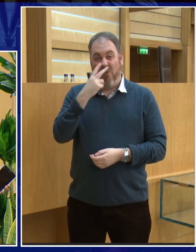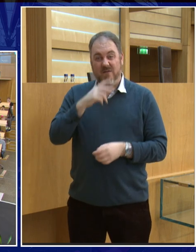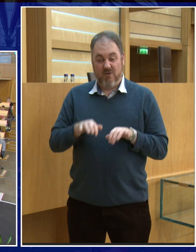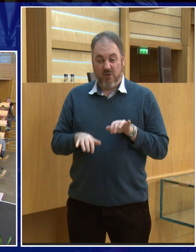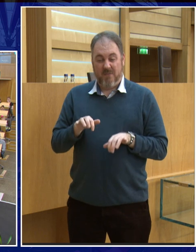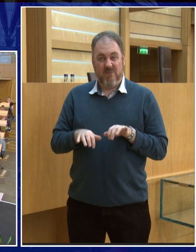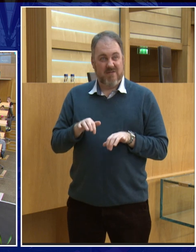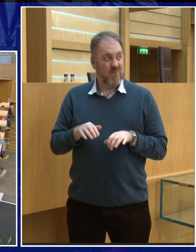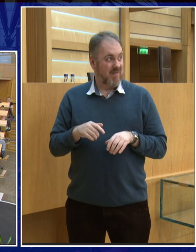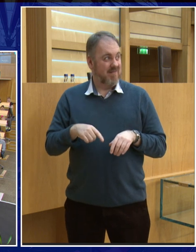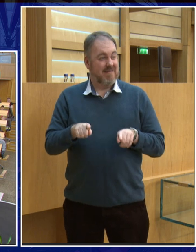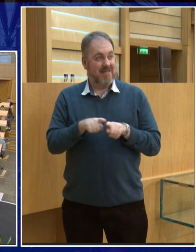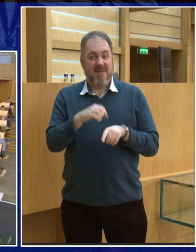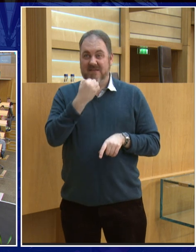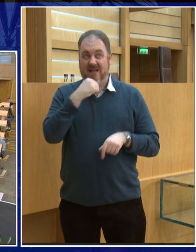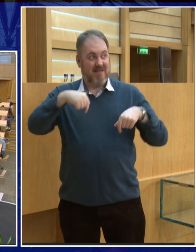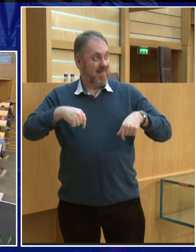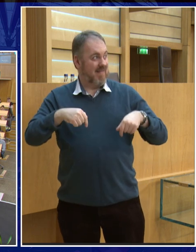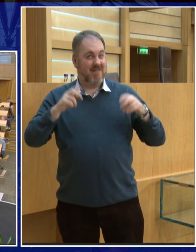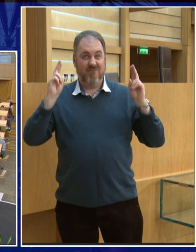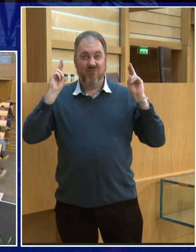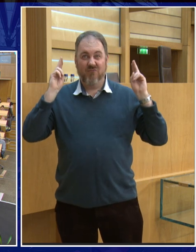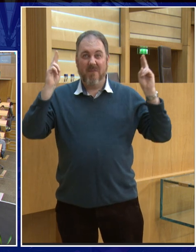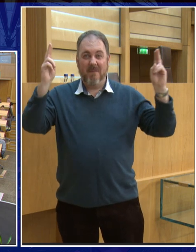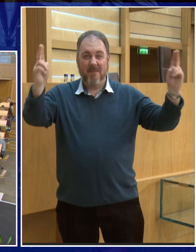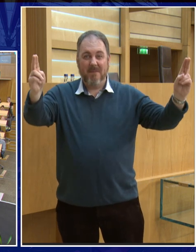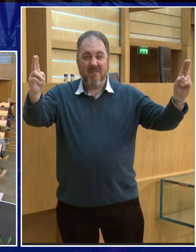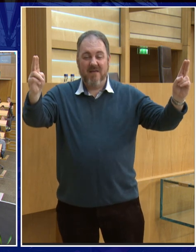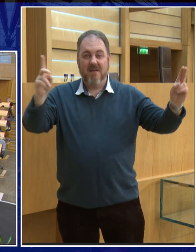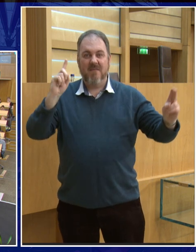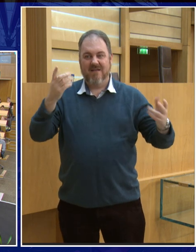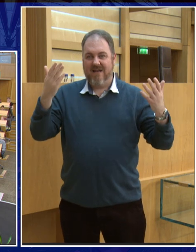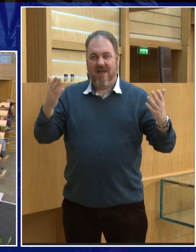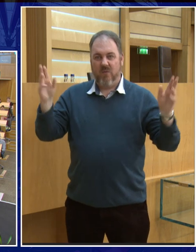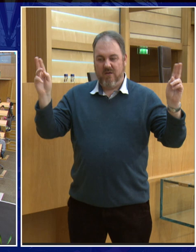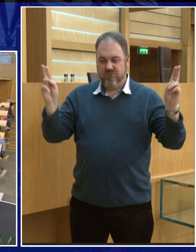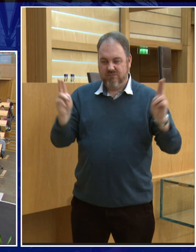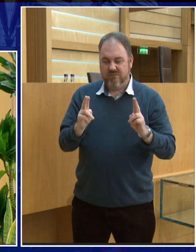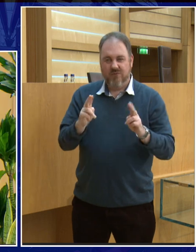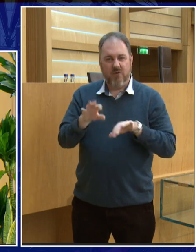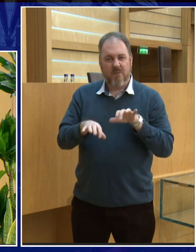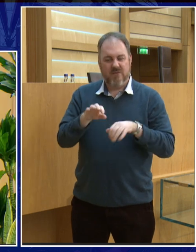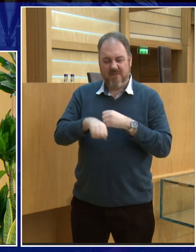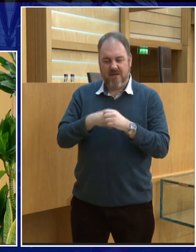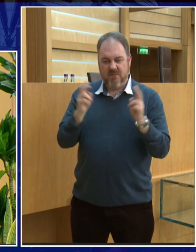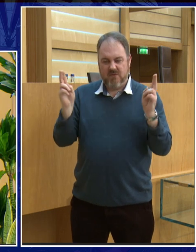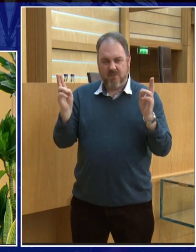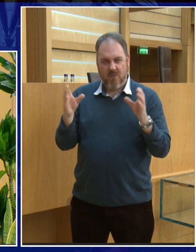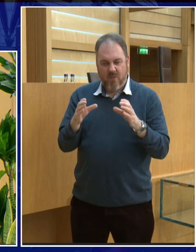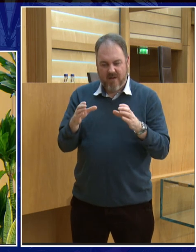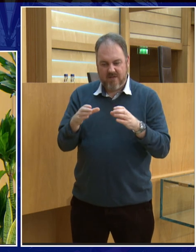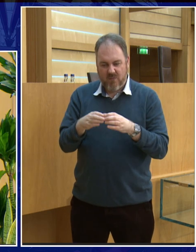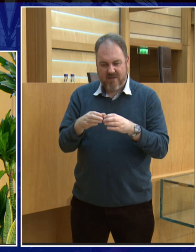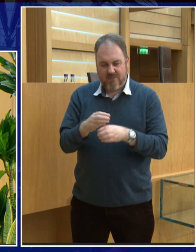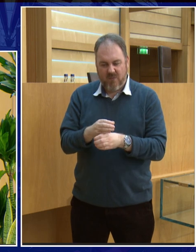chamber but now we've got more computing power in this than the computers we had earlier and that's because there was a demand people wanted